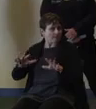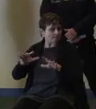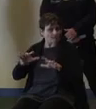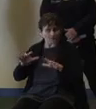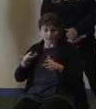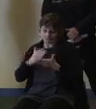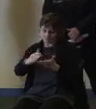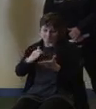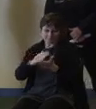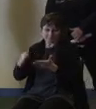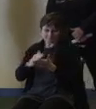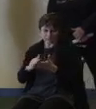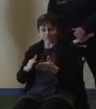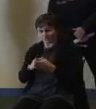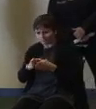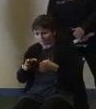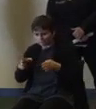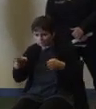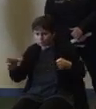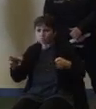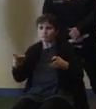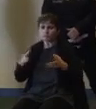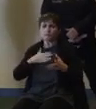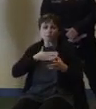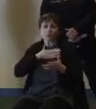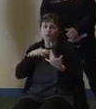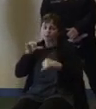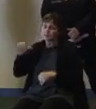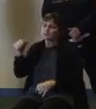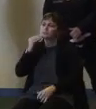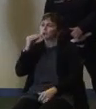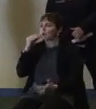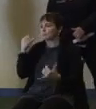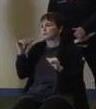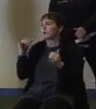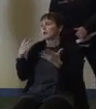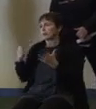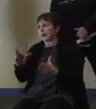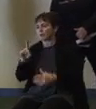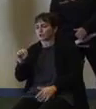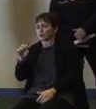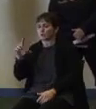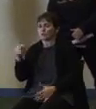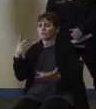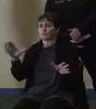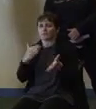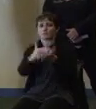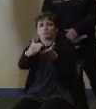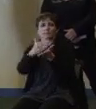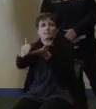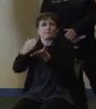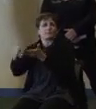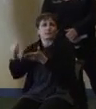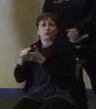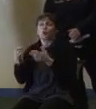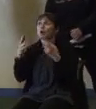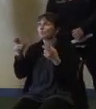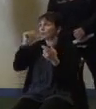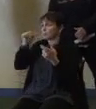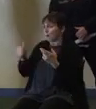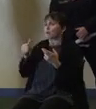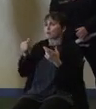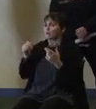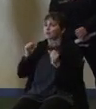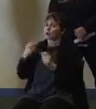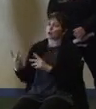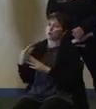I'd love to ask people to stay, resist the temptation, stay home, let them finish that out, and hopefully tomorrow we can get back to some semblance of normalcy.